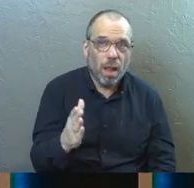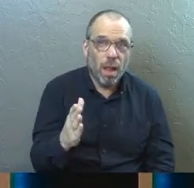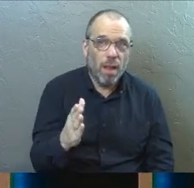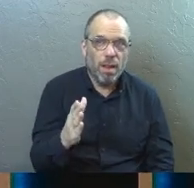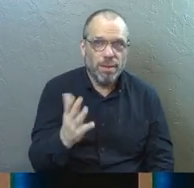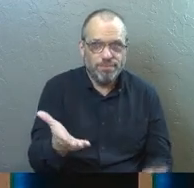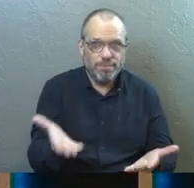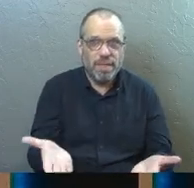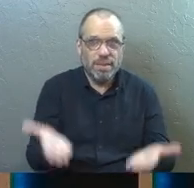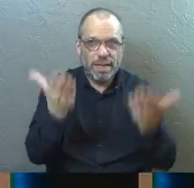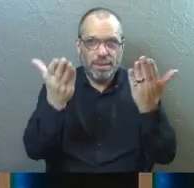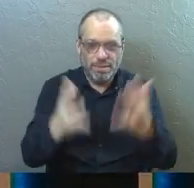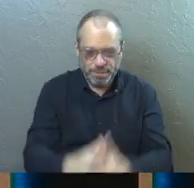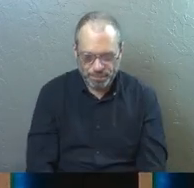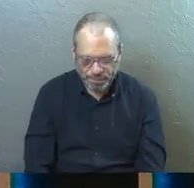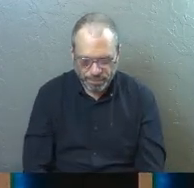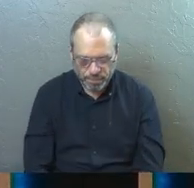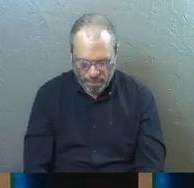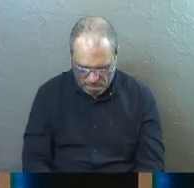Why don't you guys stand?